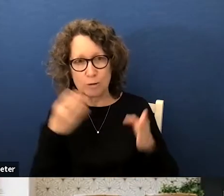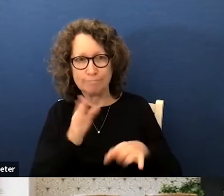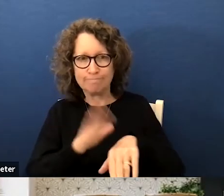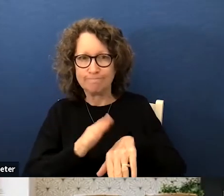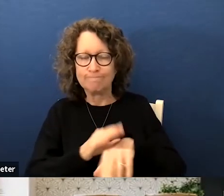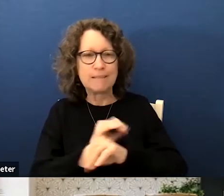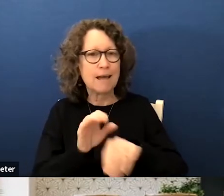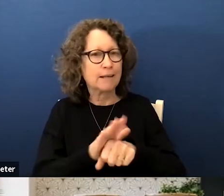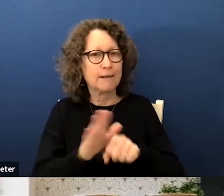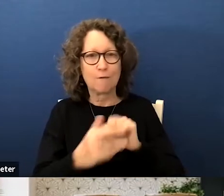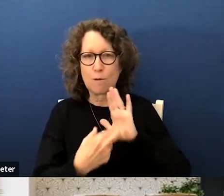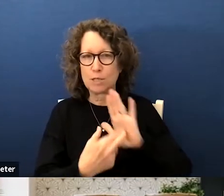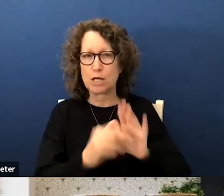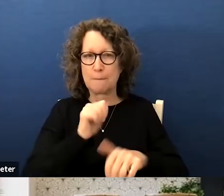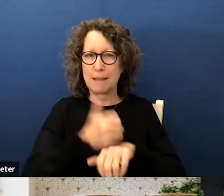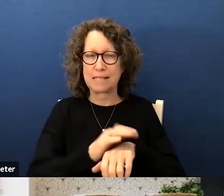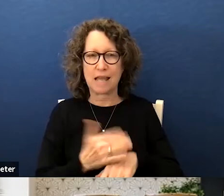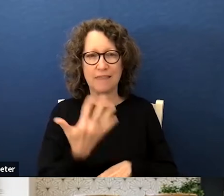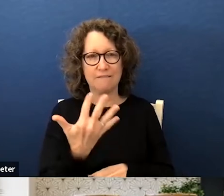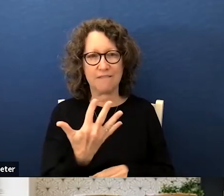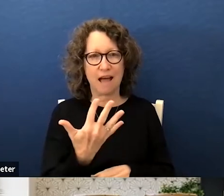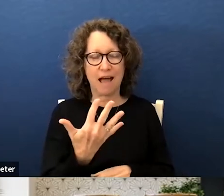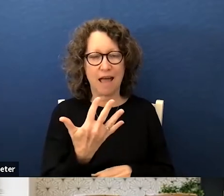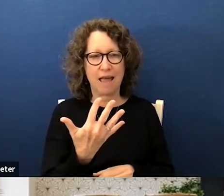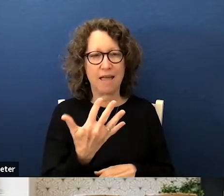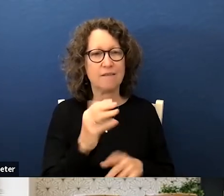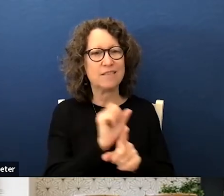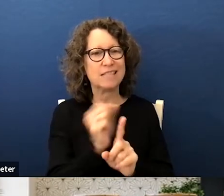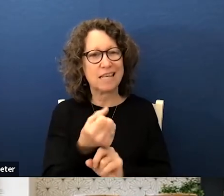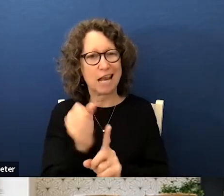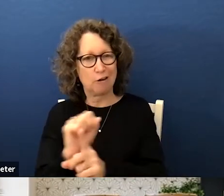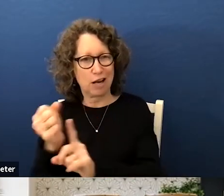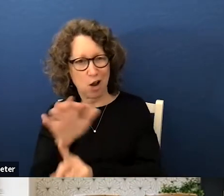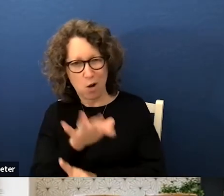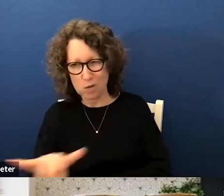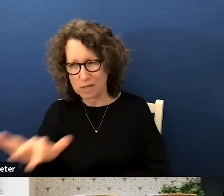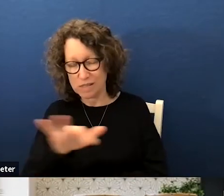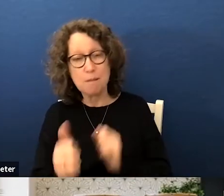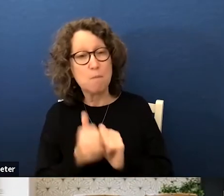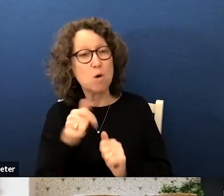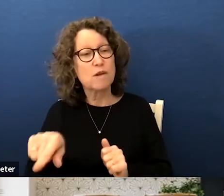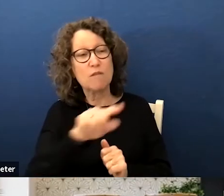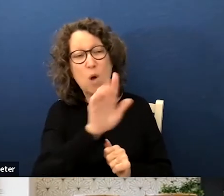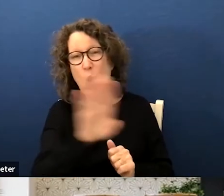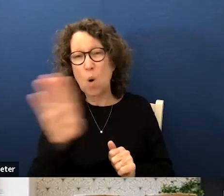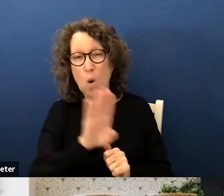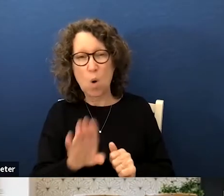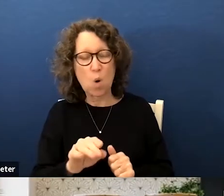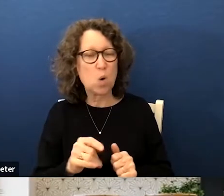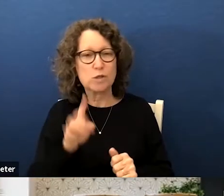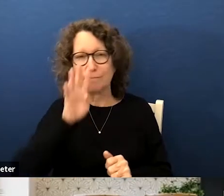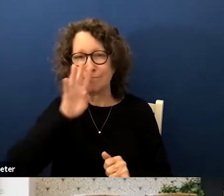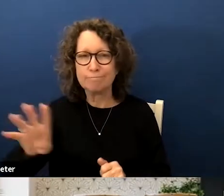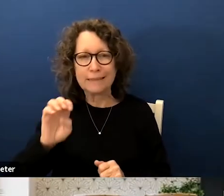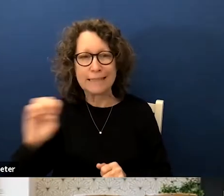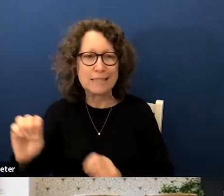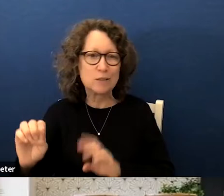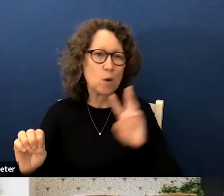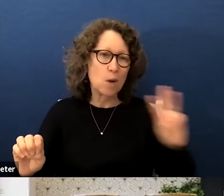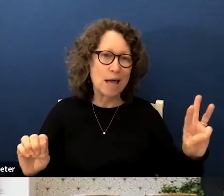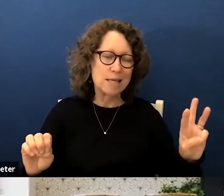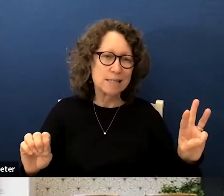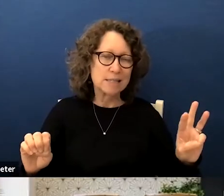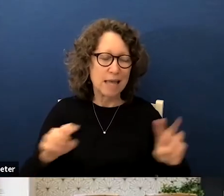lack of representation based on the five redistricting scenarios publicly available most of the scenarios preclude the east side west side and